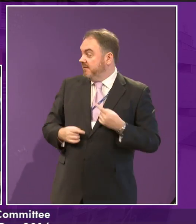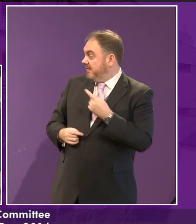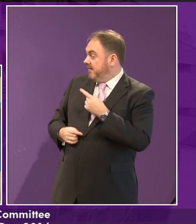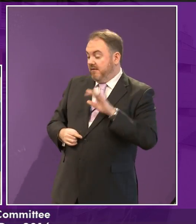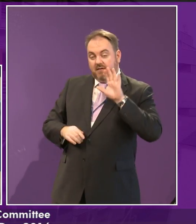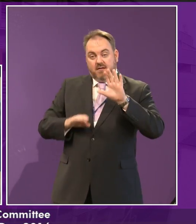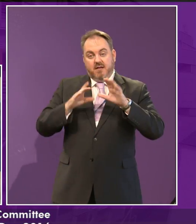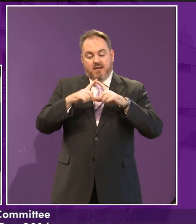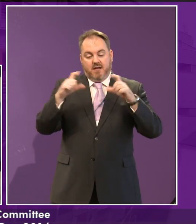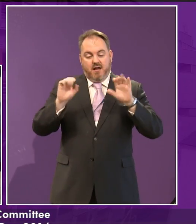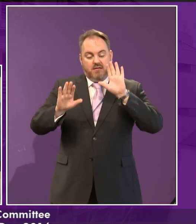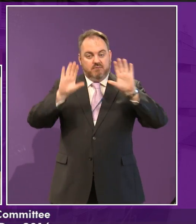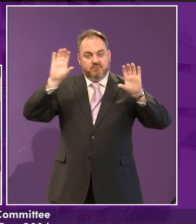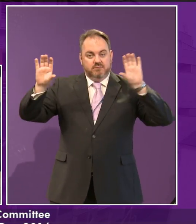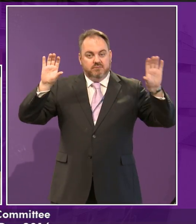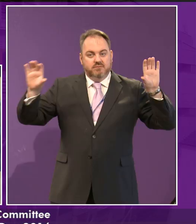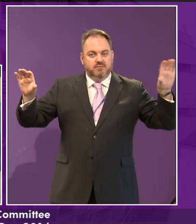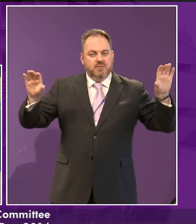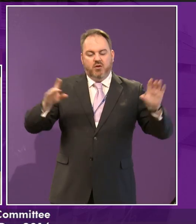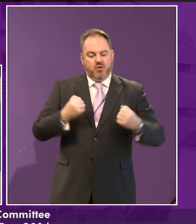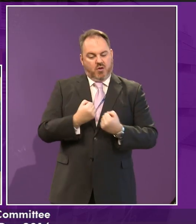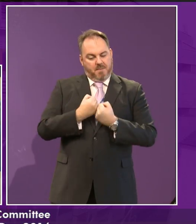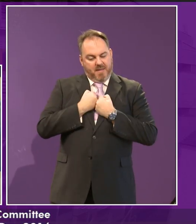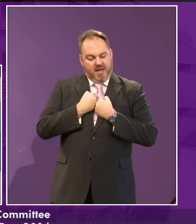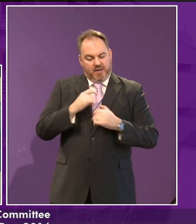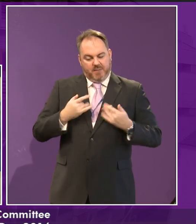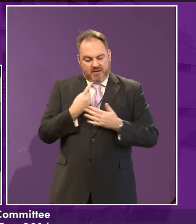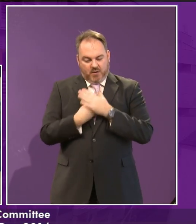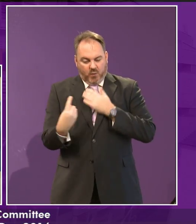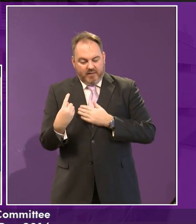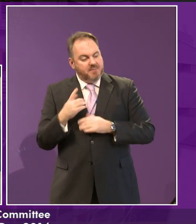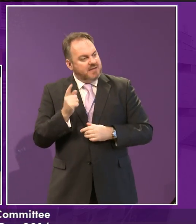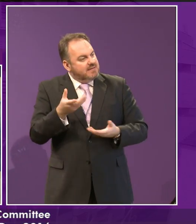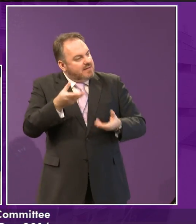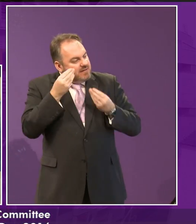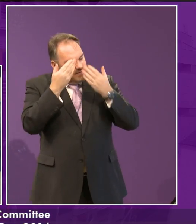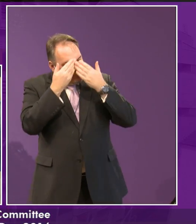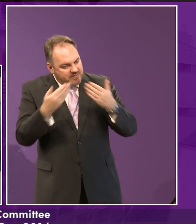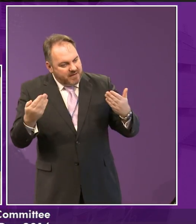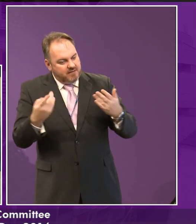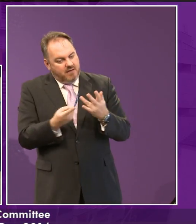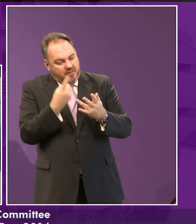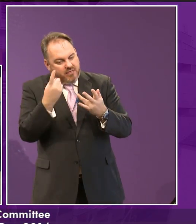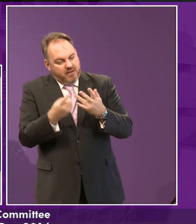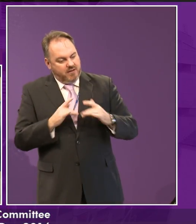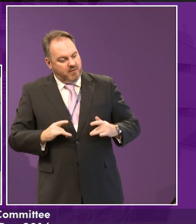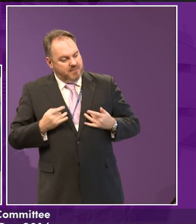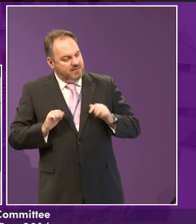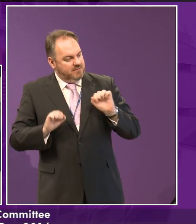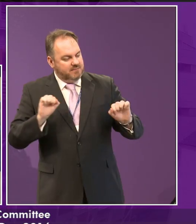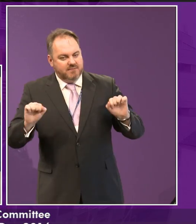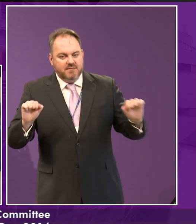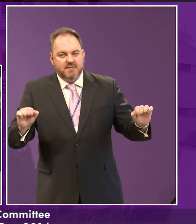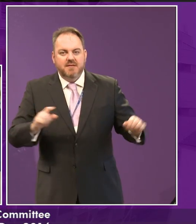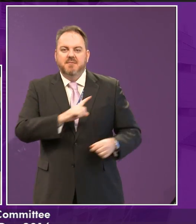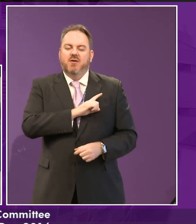about, it's not just about your opinion, it's about others' opinions. So if you say your opinion doesn't matter because